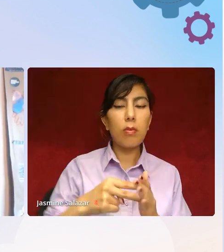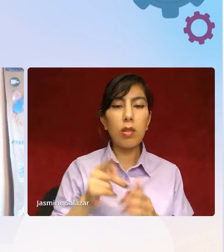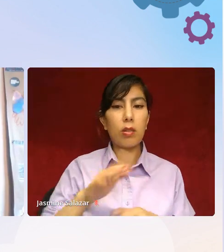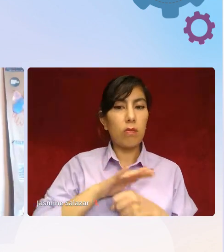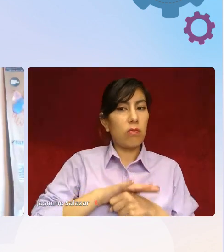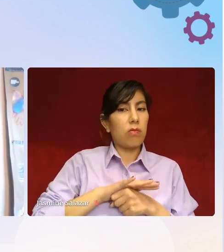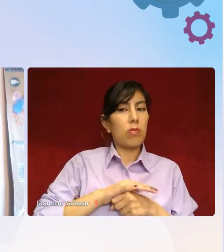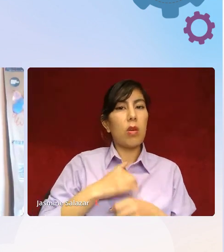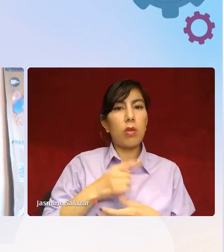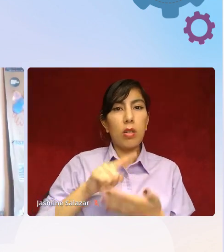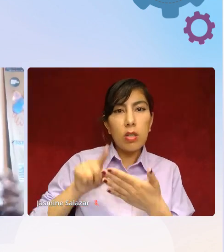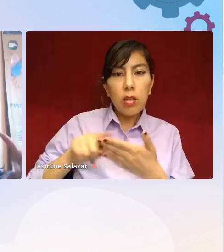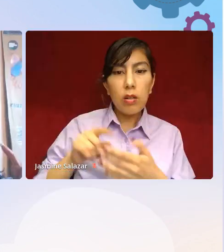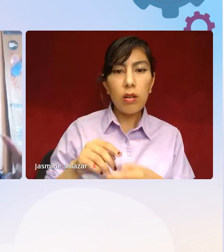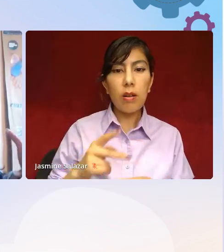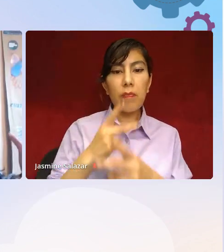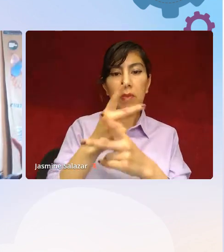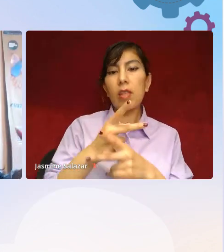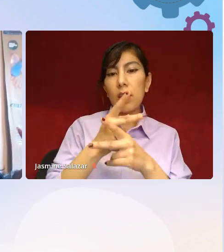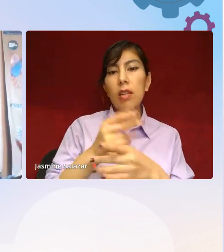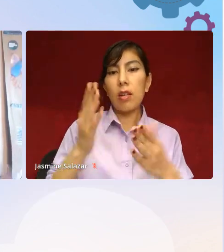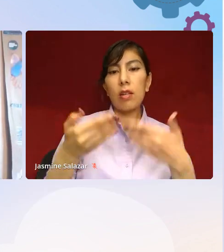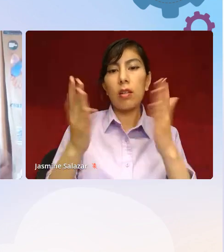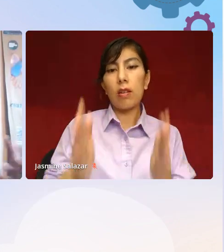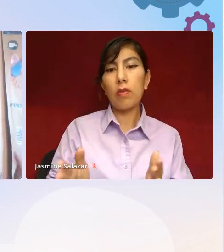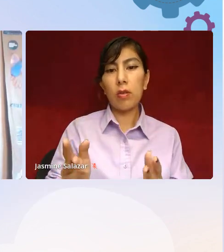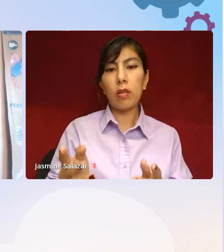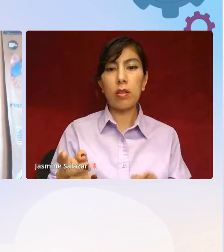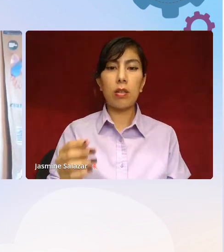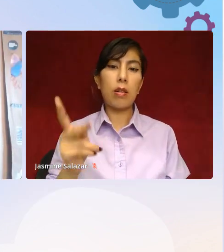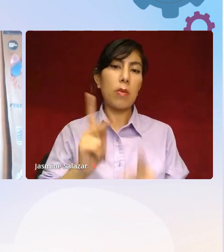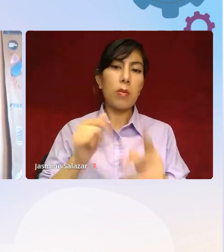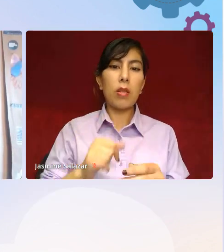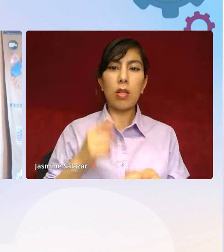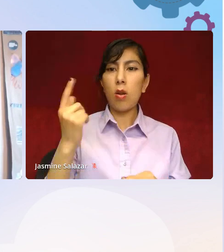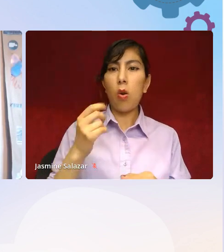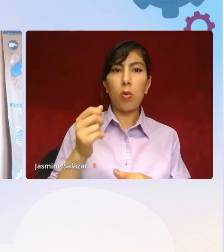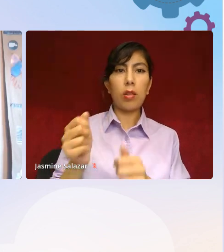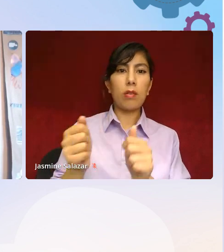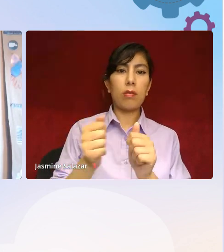caregivers. I want to check on the people who are always holding everyone, holding it all together.